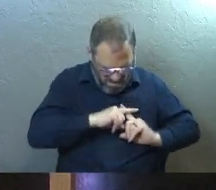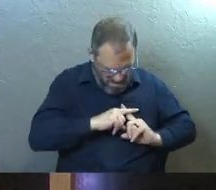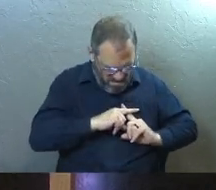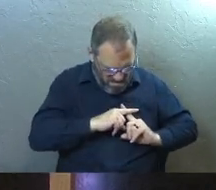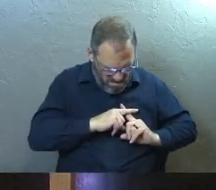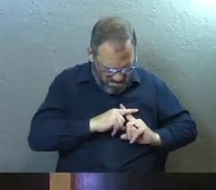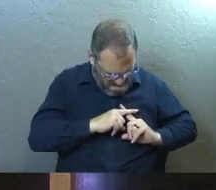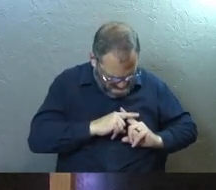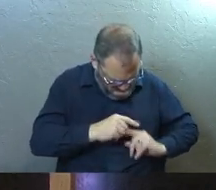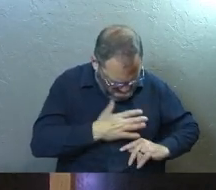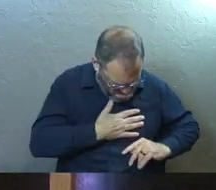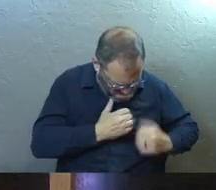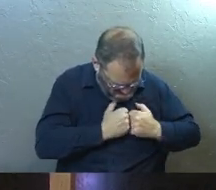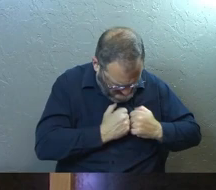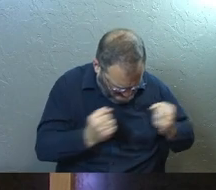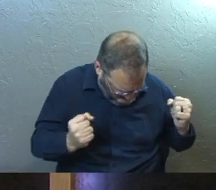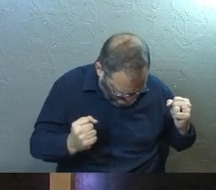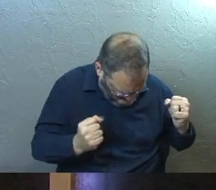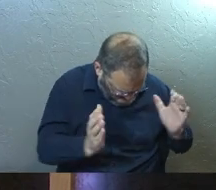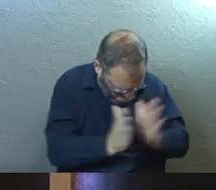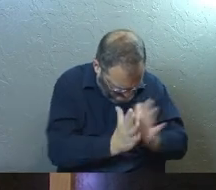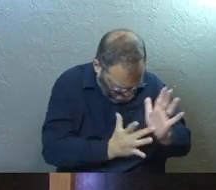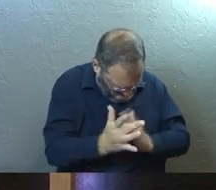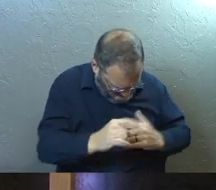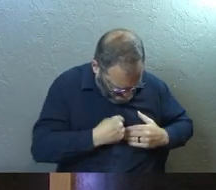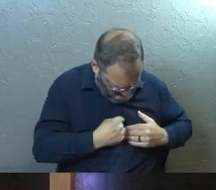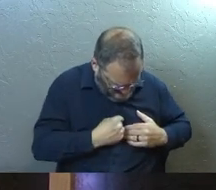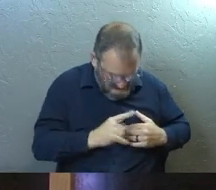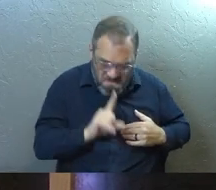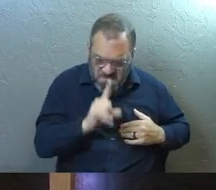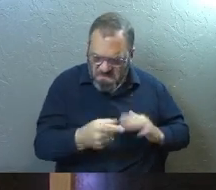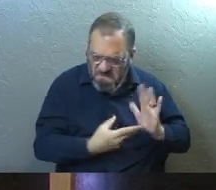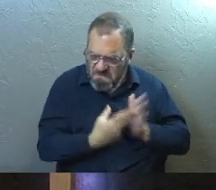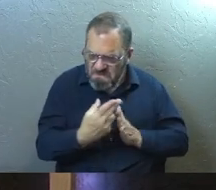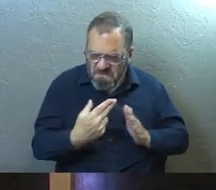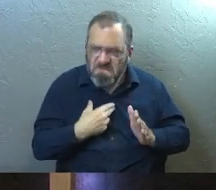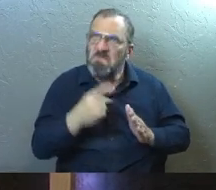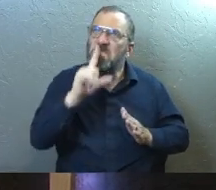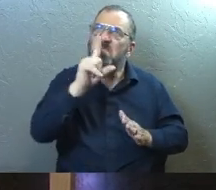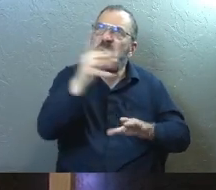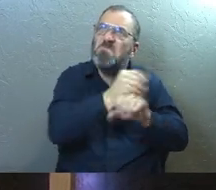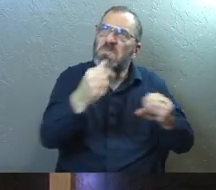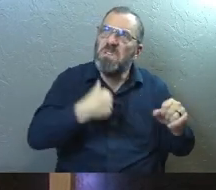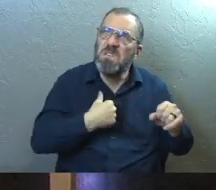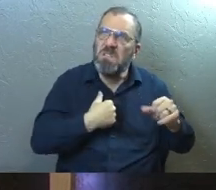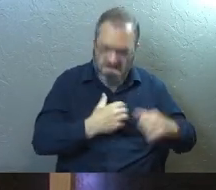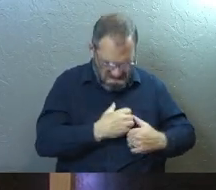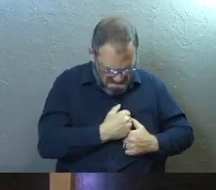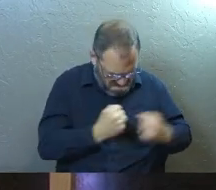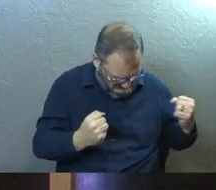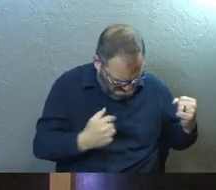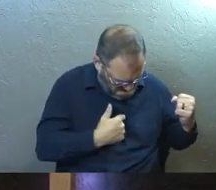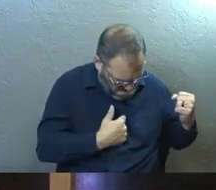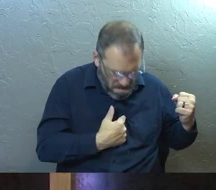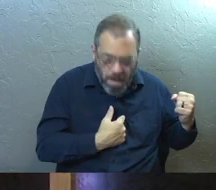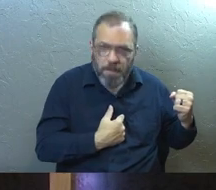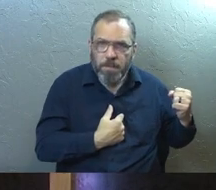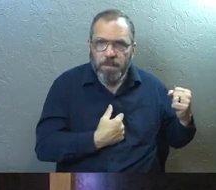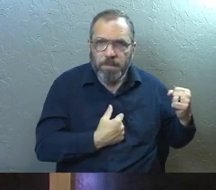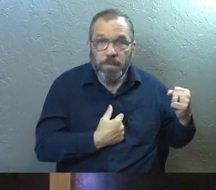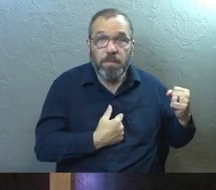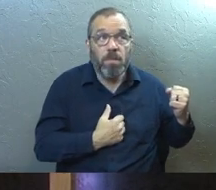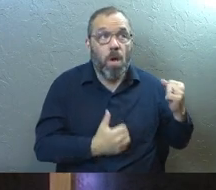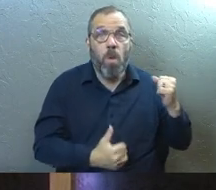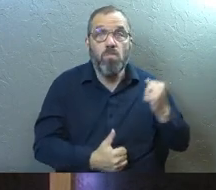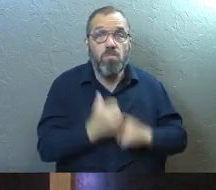You've questioned whether or not, did I actually mean what I said back here? Did God actually save me? And I will say